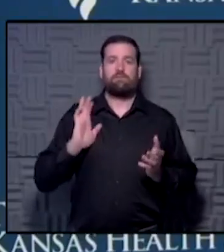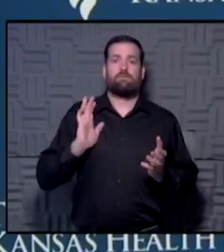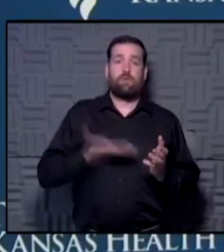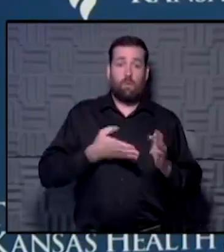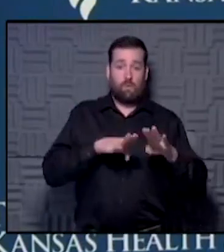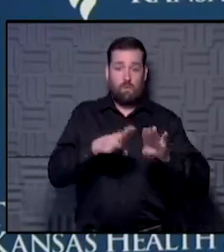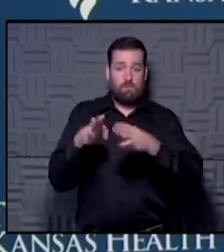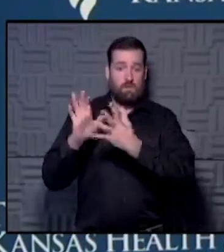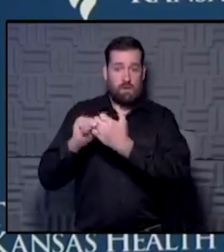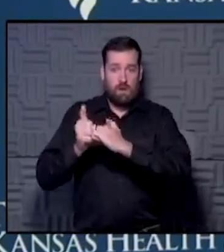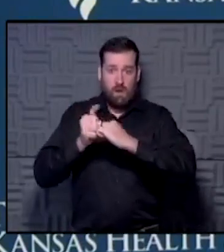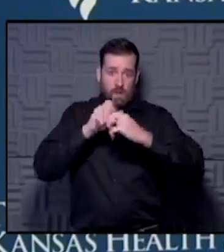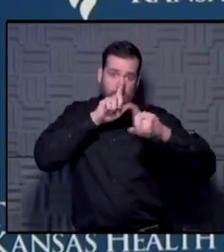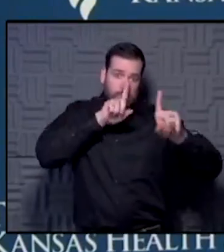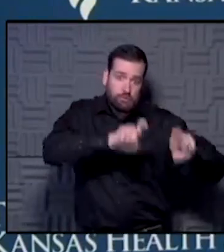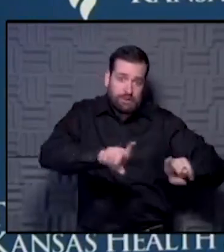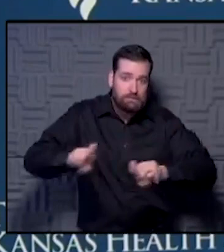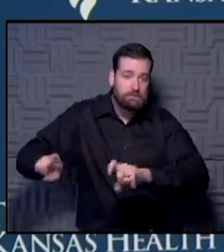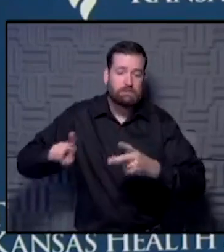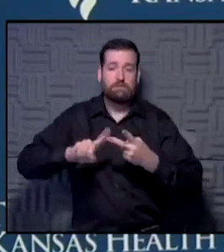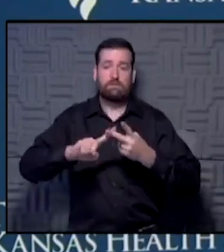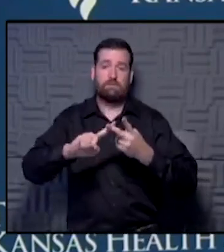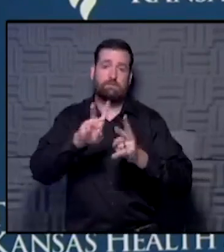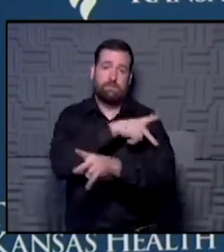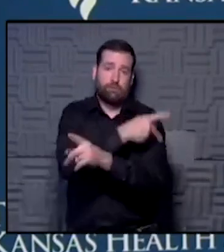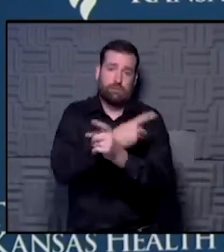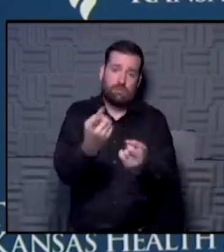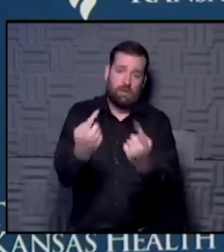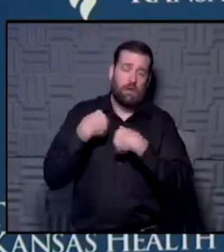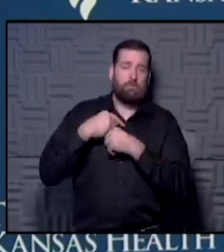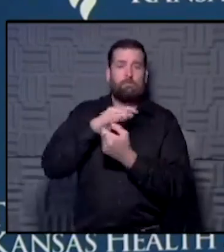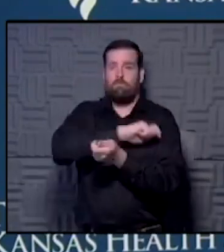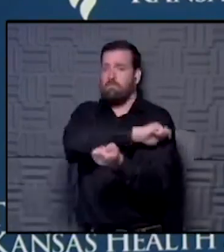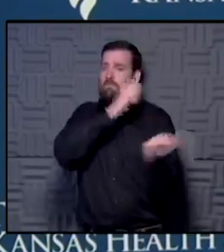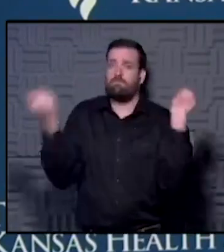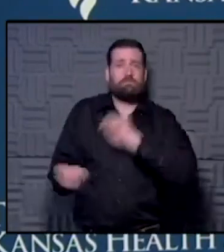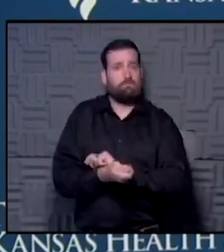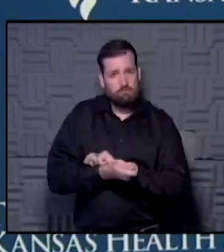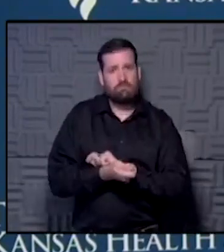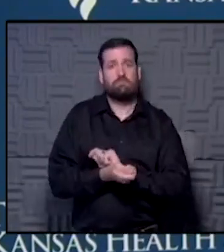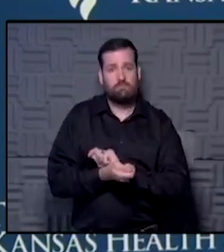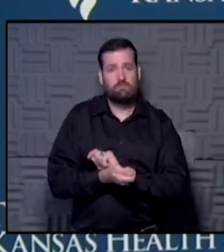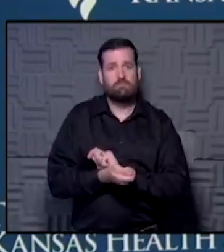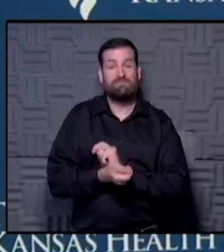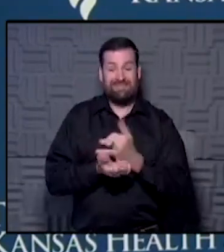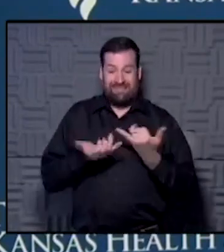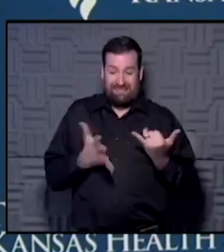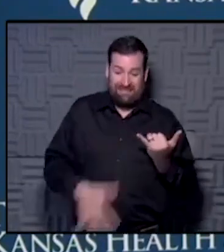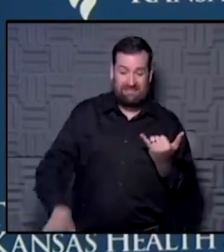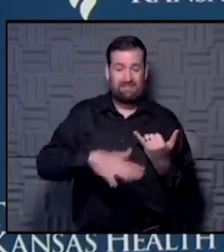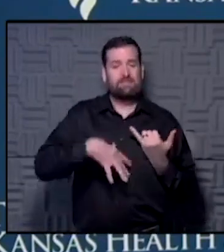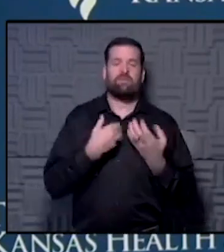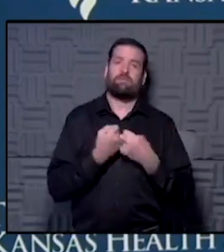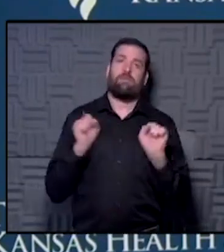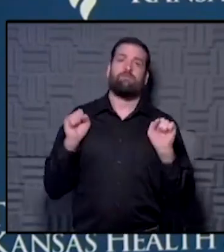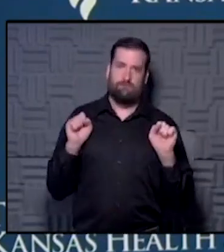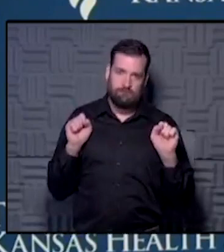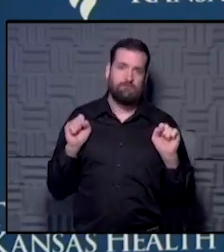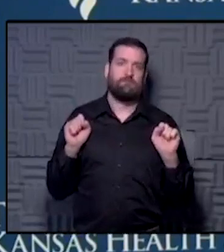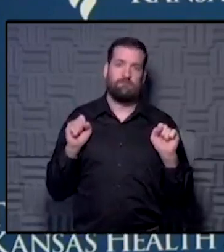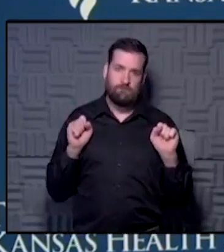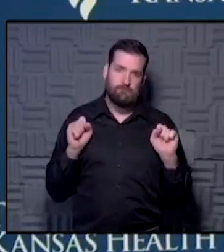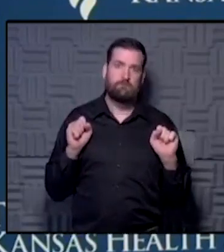how we are now doing screening and bringing patients in has changed dramatically. And we have created a very safe environment because,